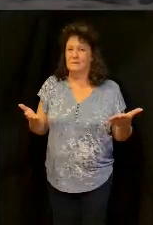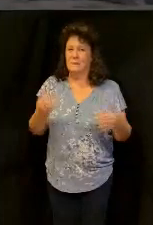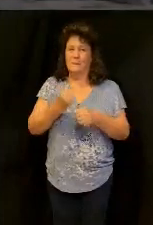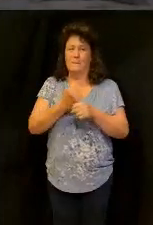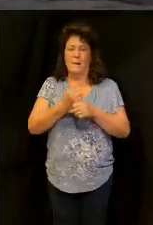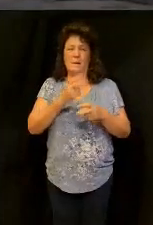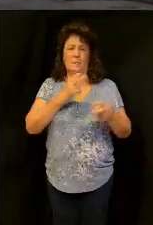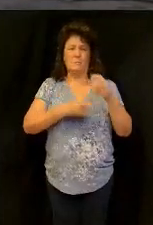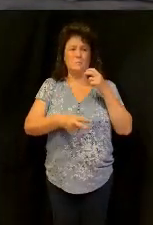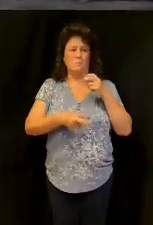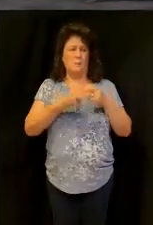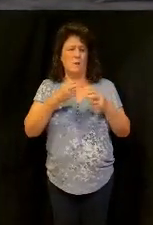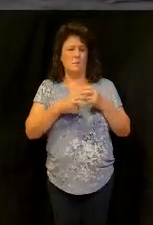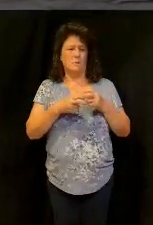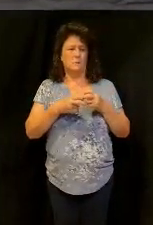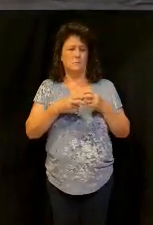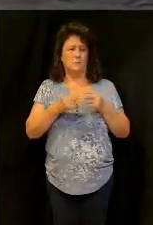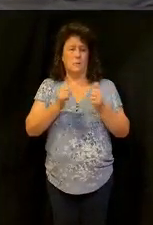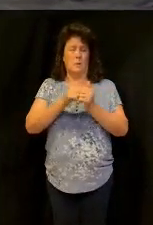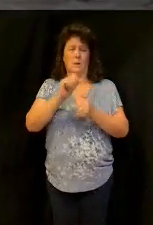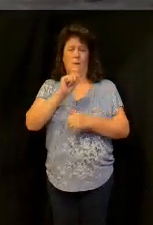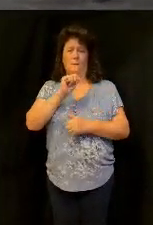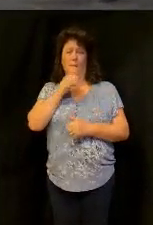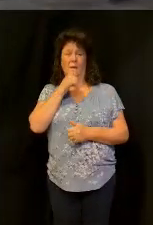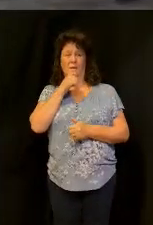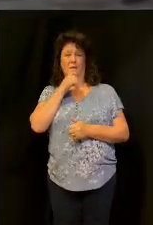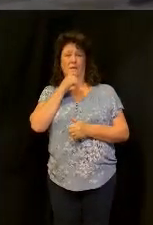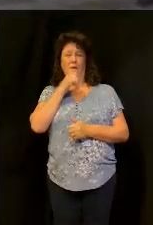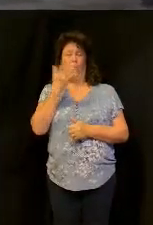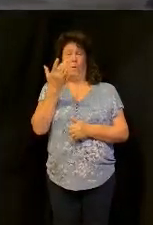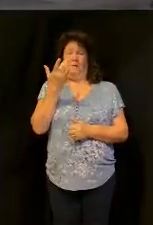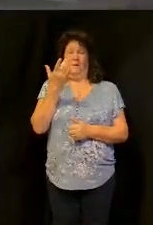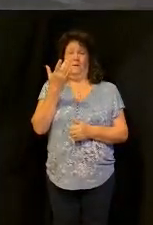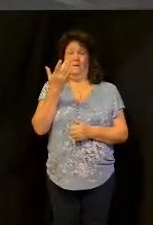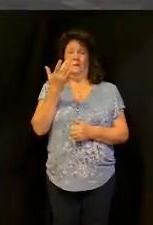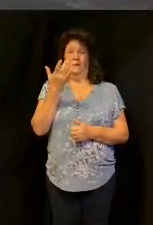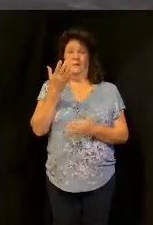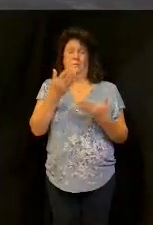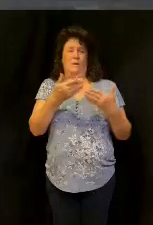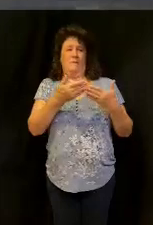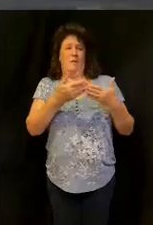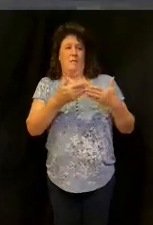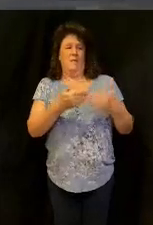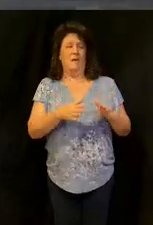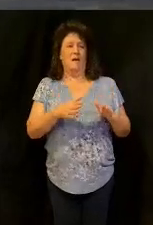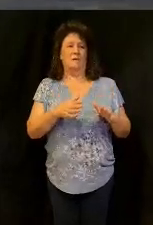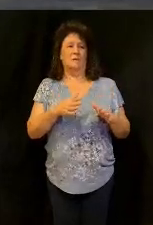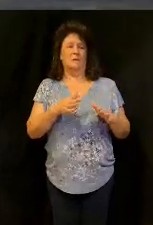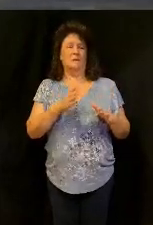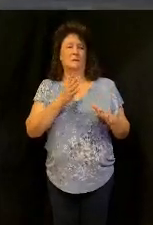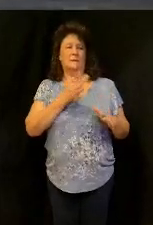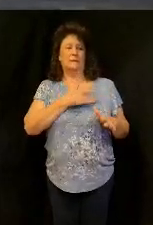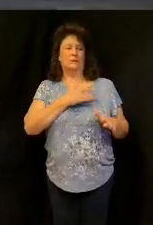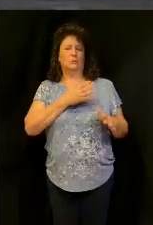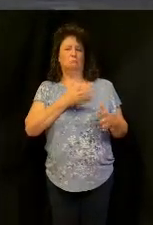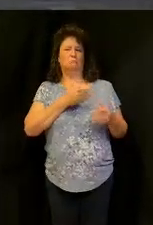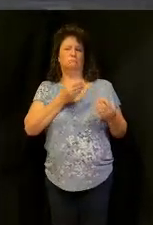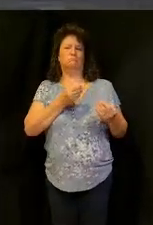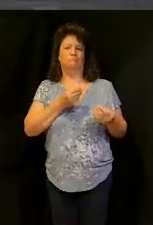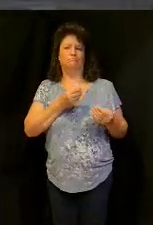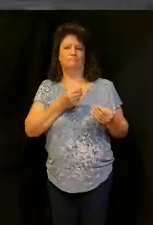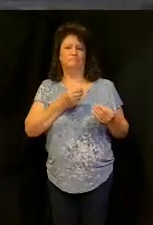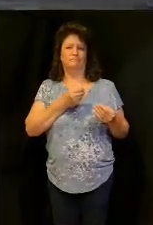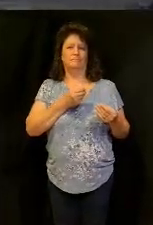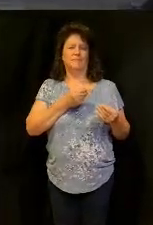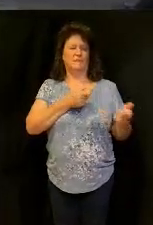me problems and pain but we do it because why? we've lost we've got sensuality going on it's feeding our flesh